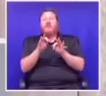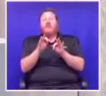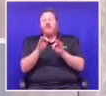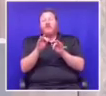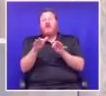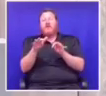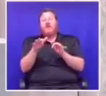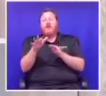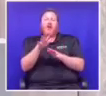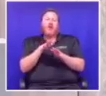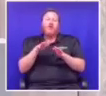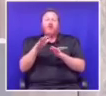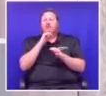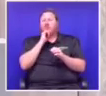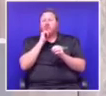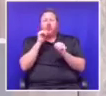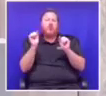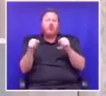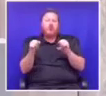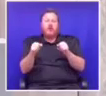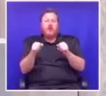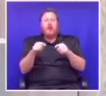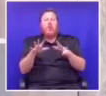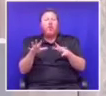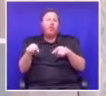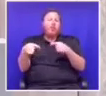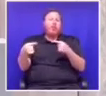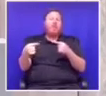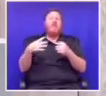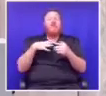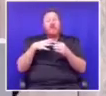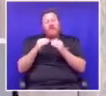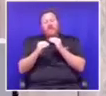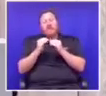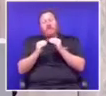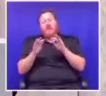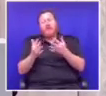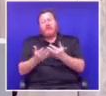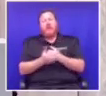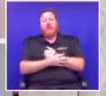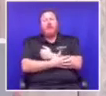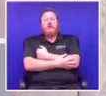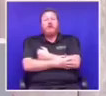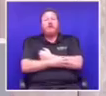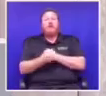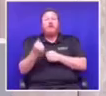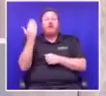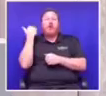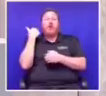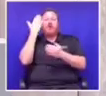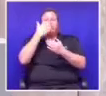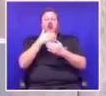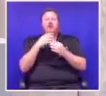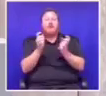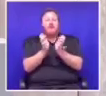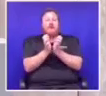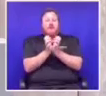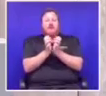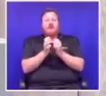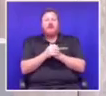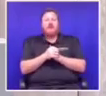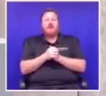areas of difference or disputes. Last night when we met, we decided that